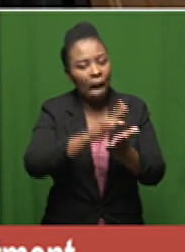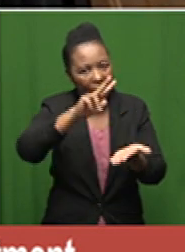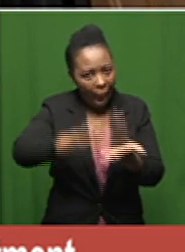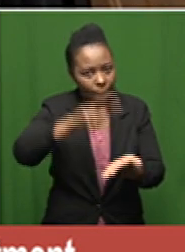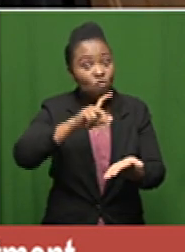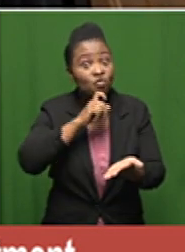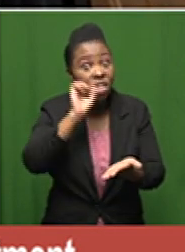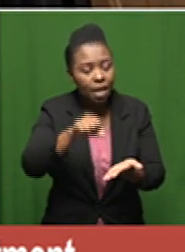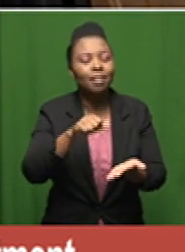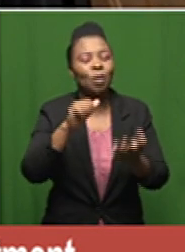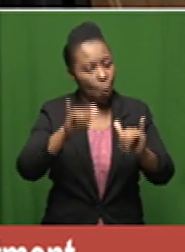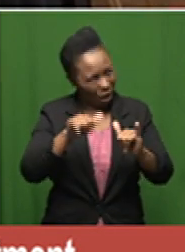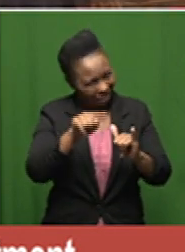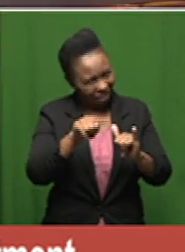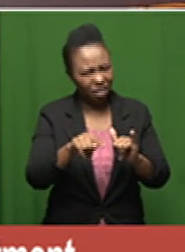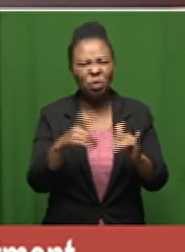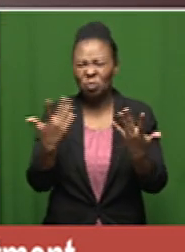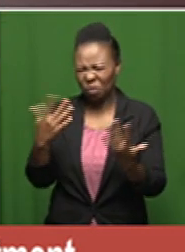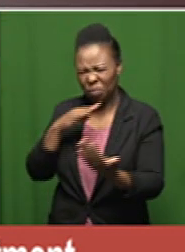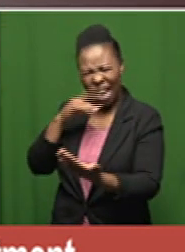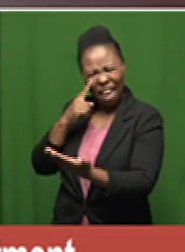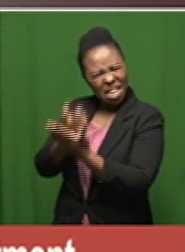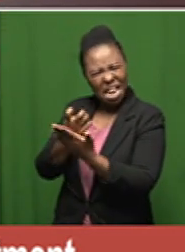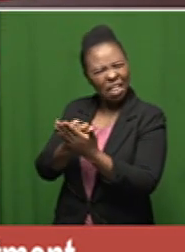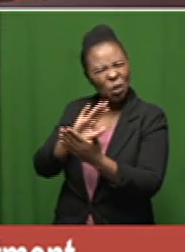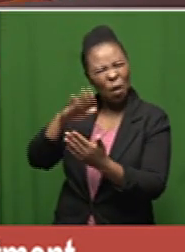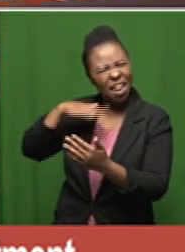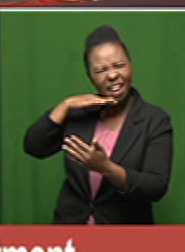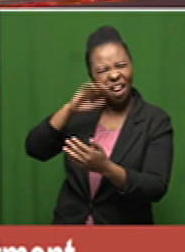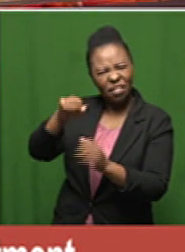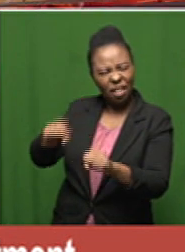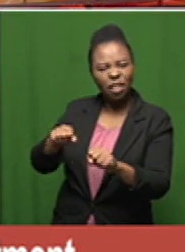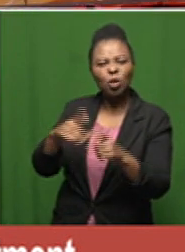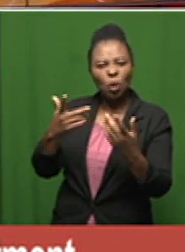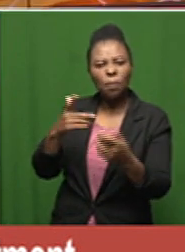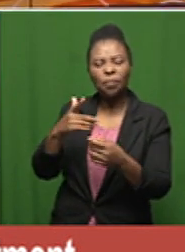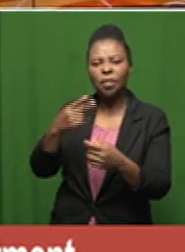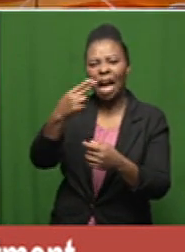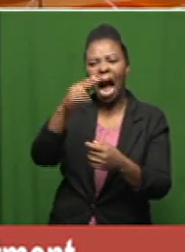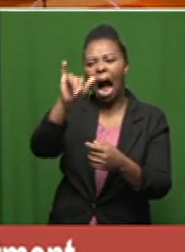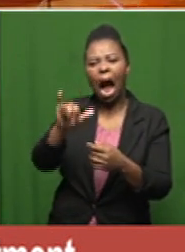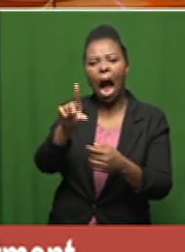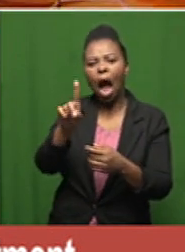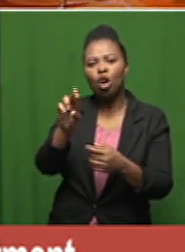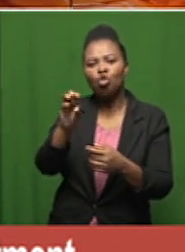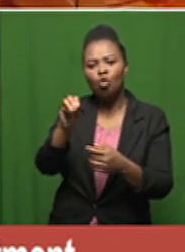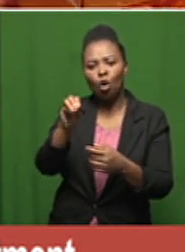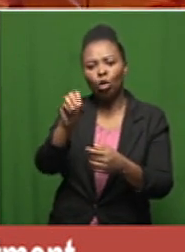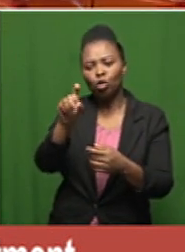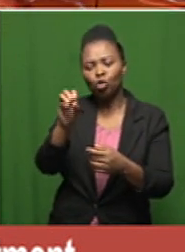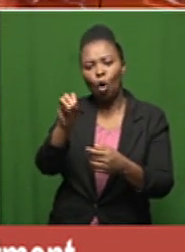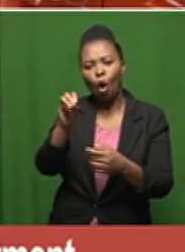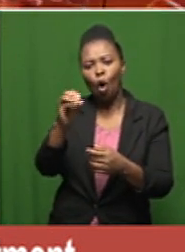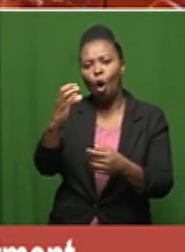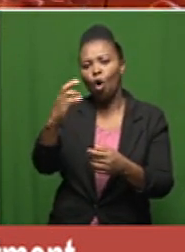all right not enough evidence i mean this this sounds very much like the hydro hydroxochloroquine scenario